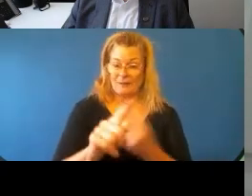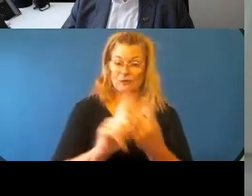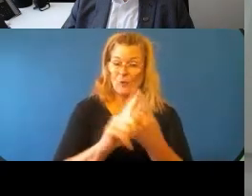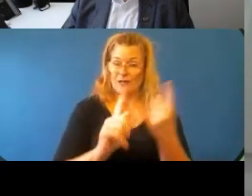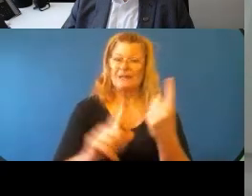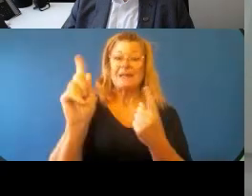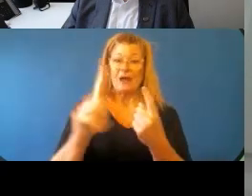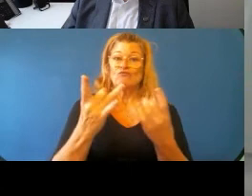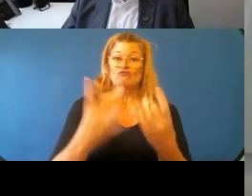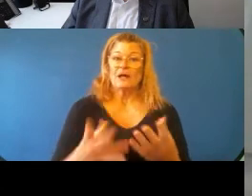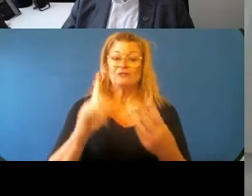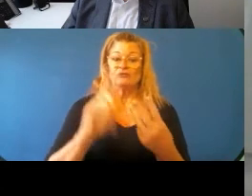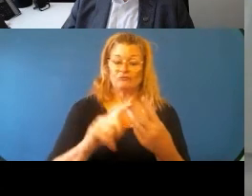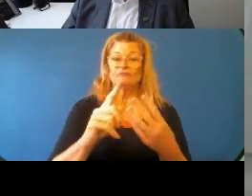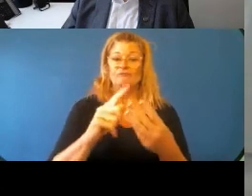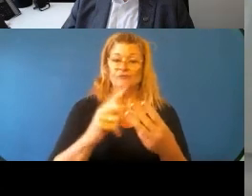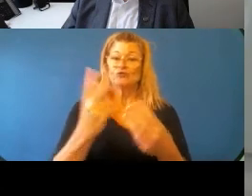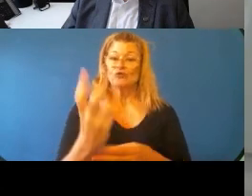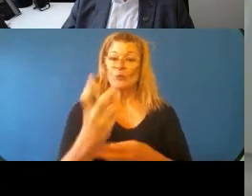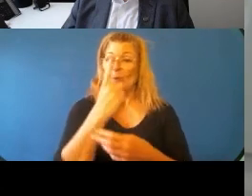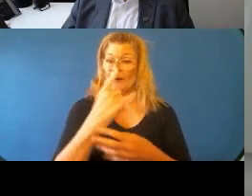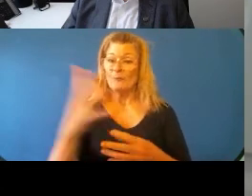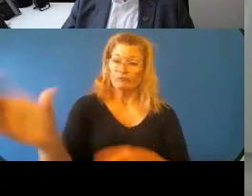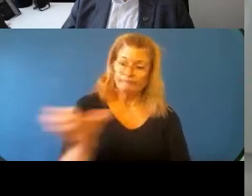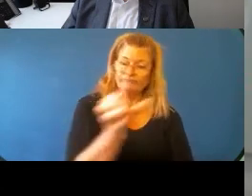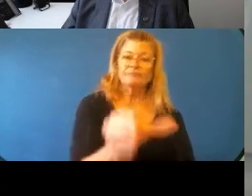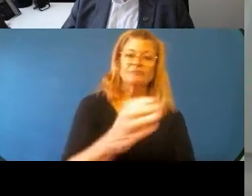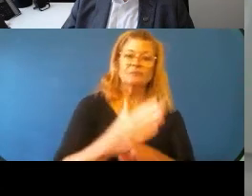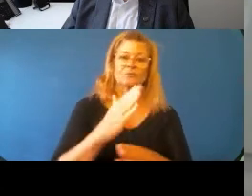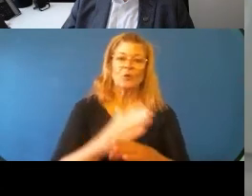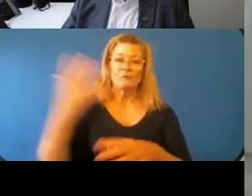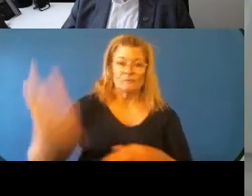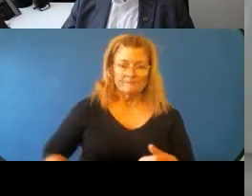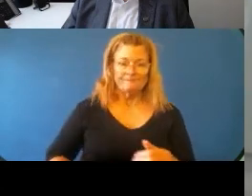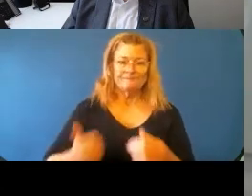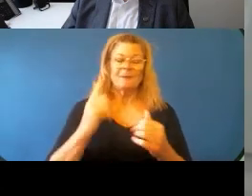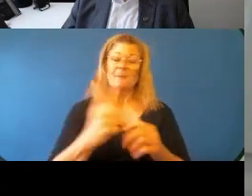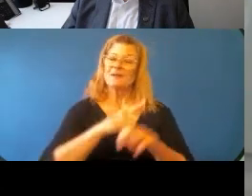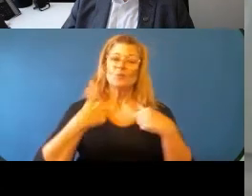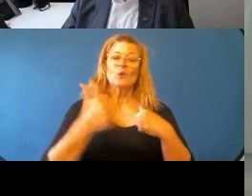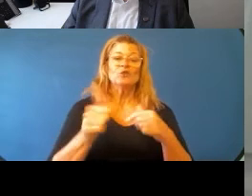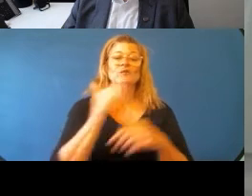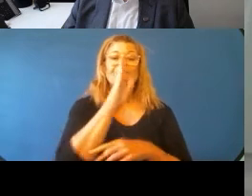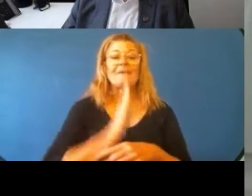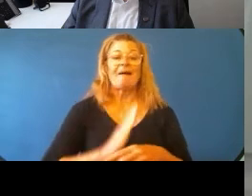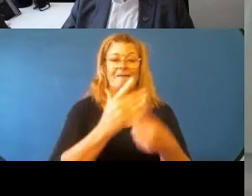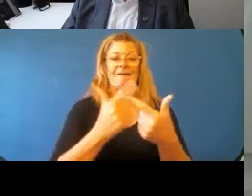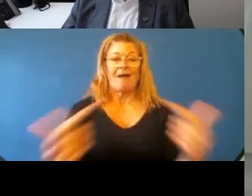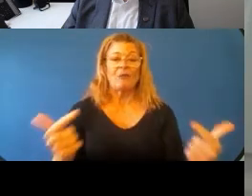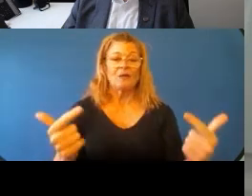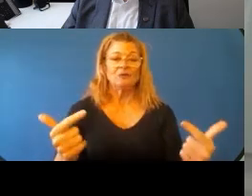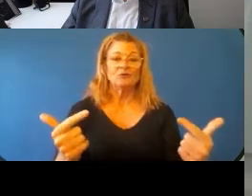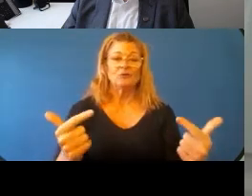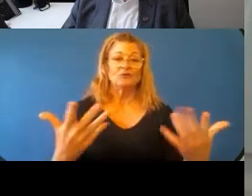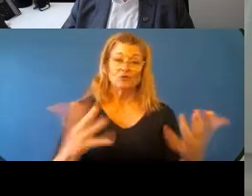We're now looking at a re-regulation piece to make it just so much easier that we use plain language to get elders and children back on country to burn.